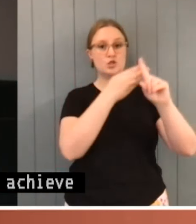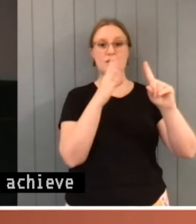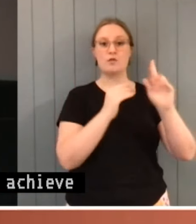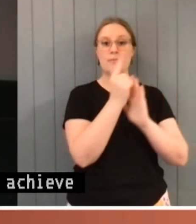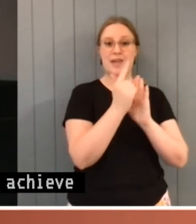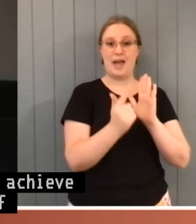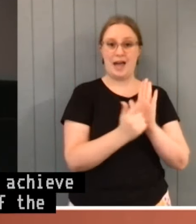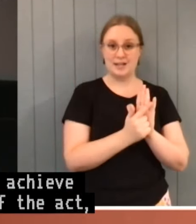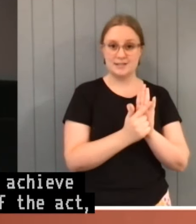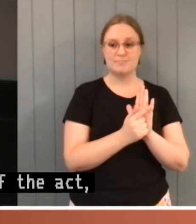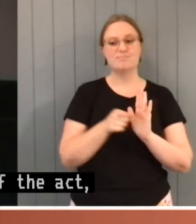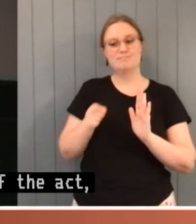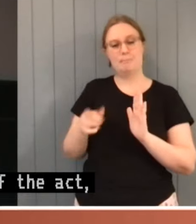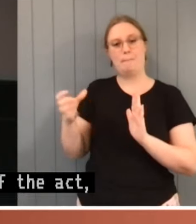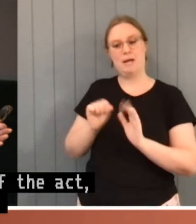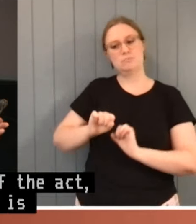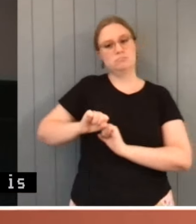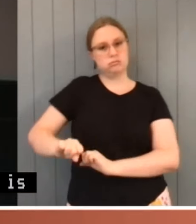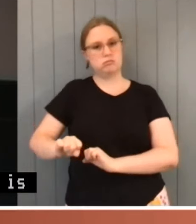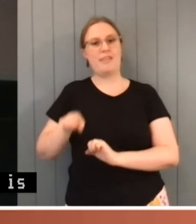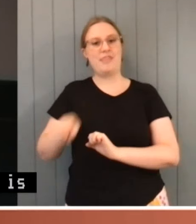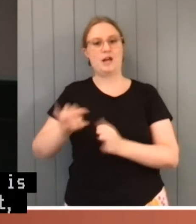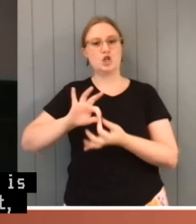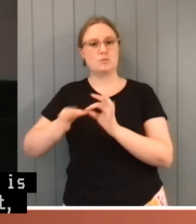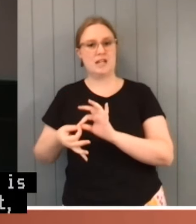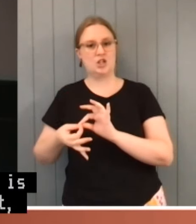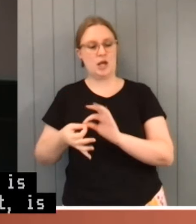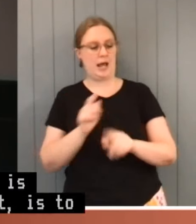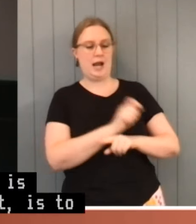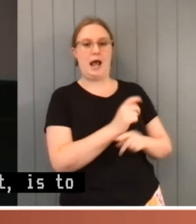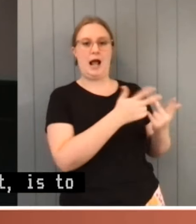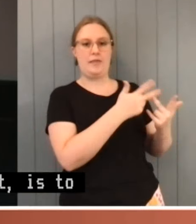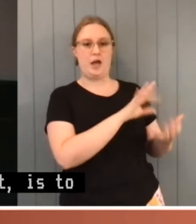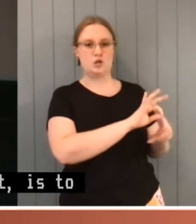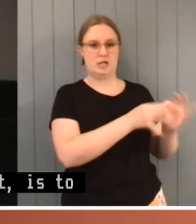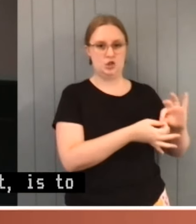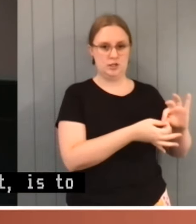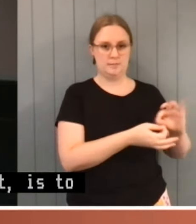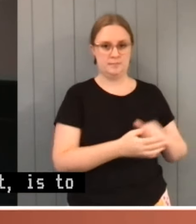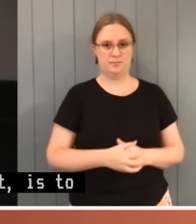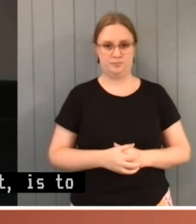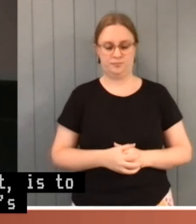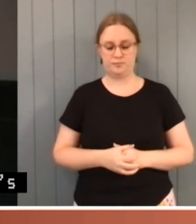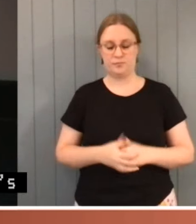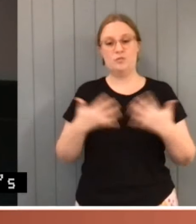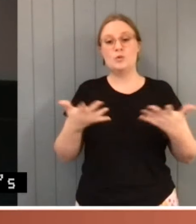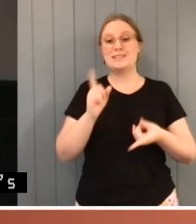is to be preferred to each other's interpretation. So you have purposive interpretation. Of course, you get some tricky problems sometimes. One of my favourite cases